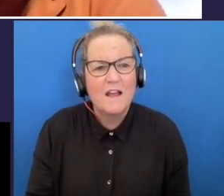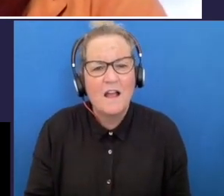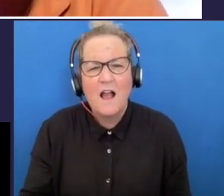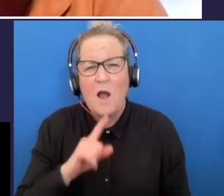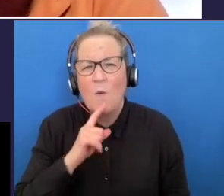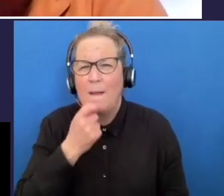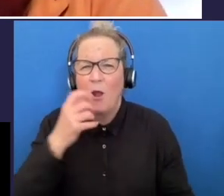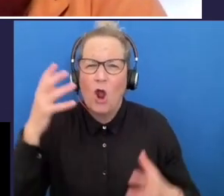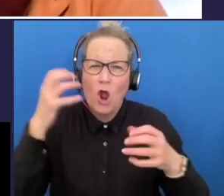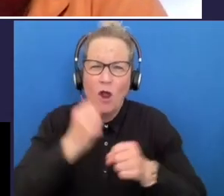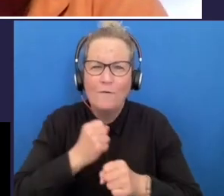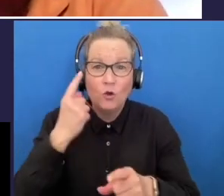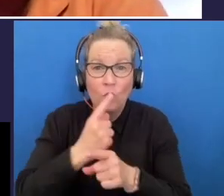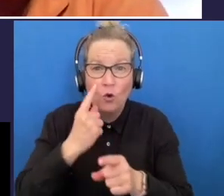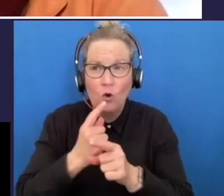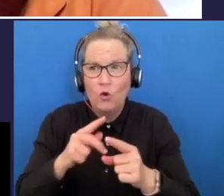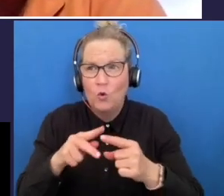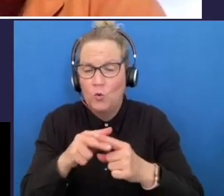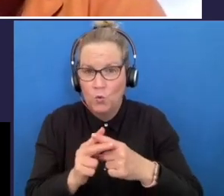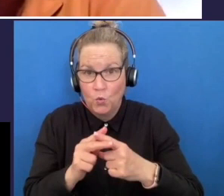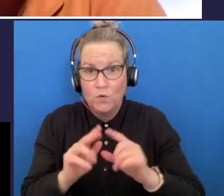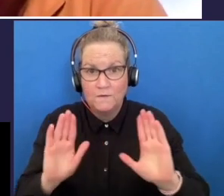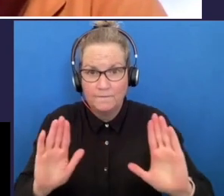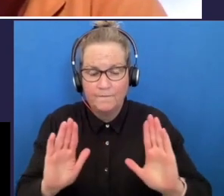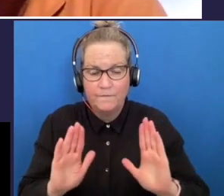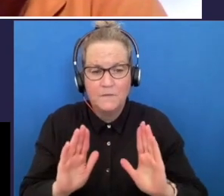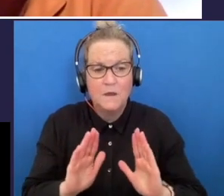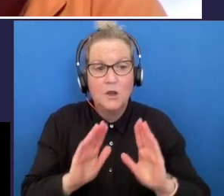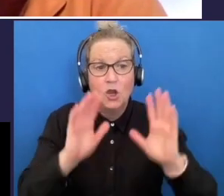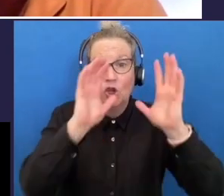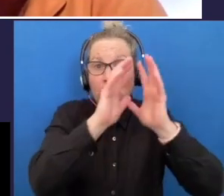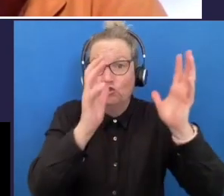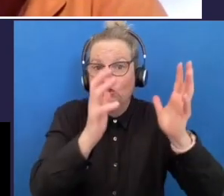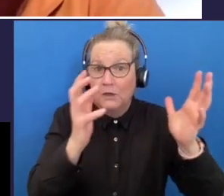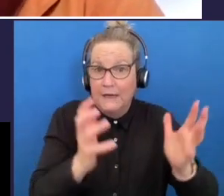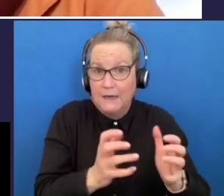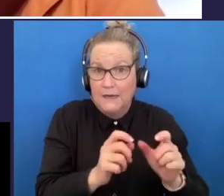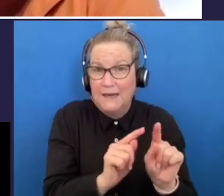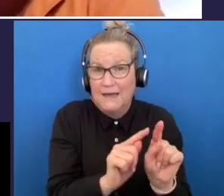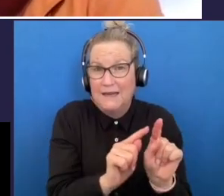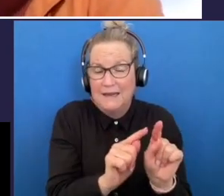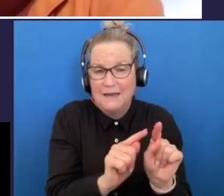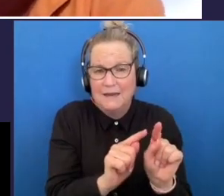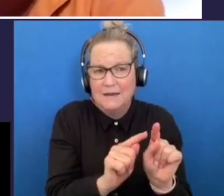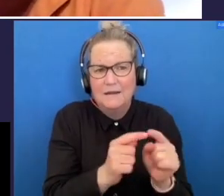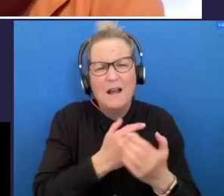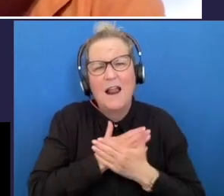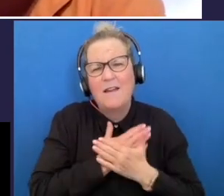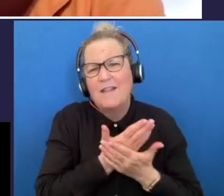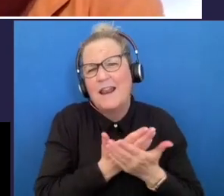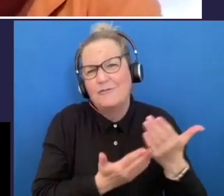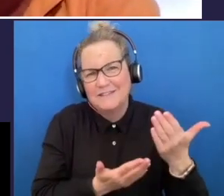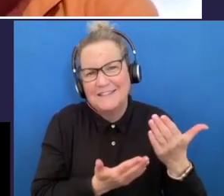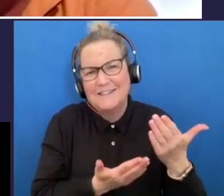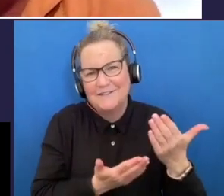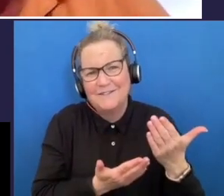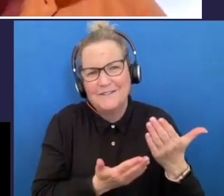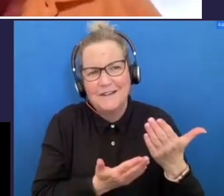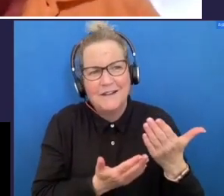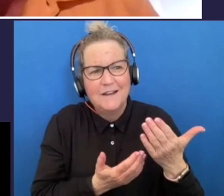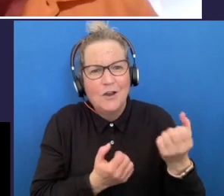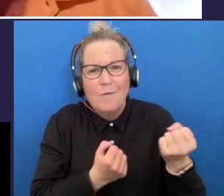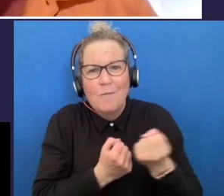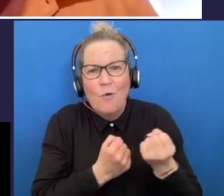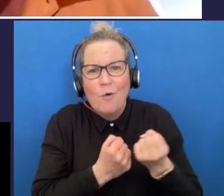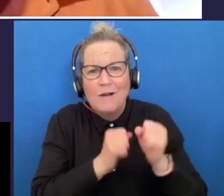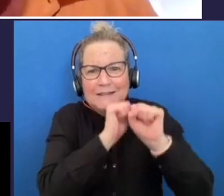overview of the tools again so the the tree um i love the narrative behind it so the support systems your